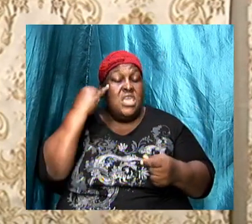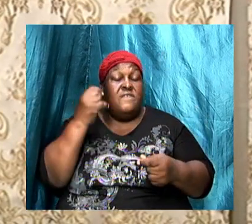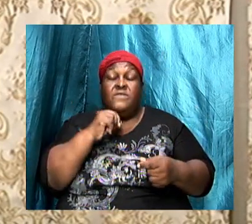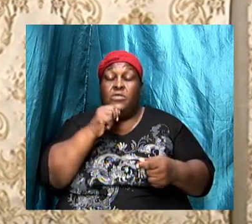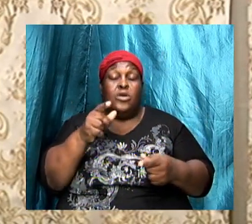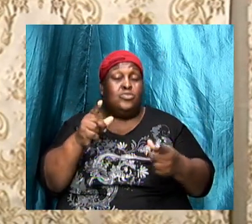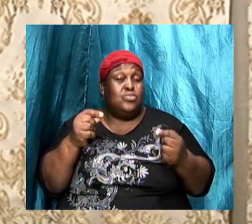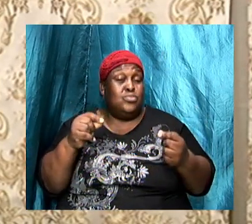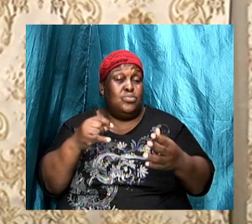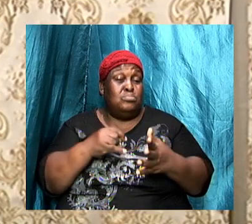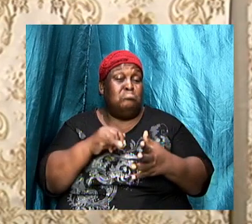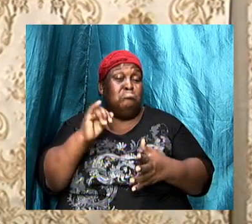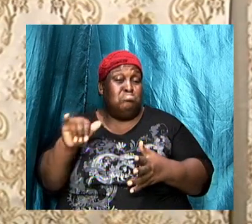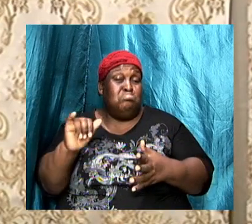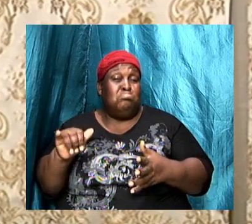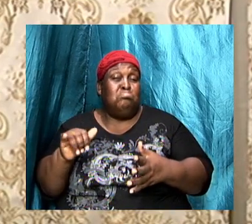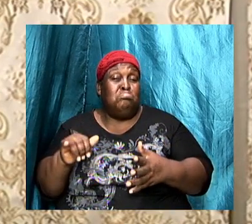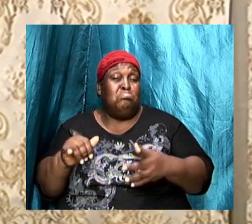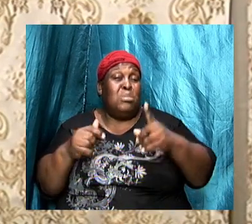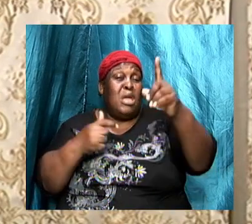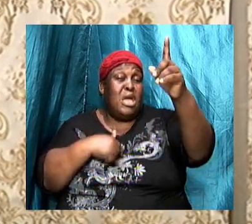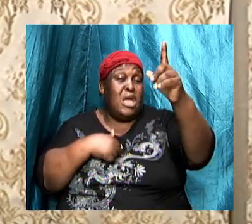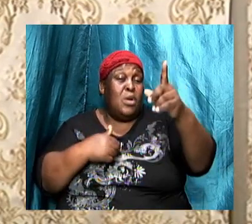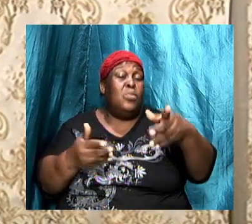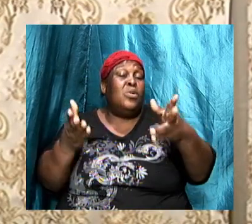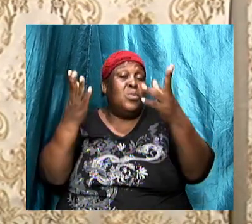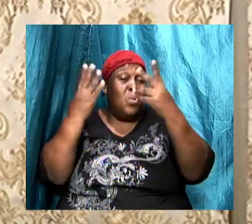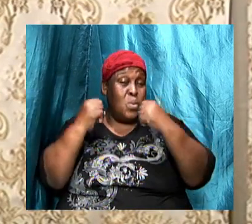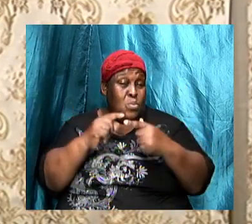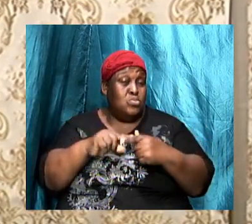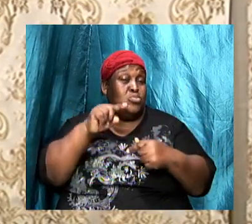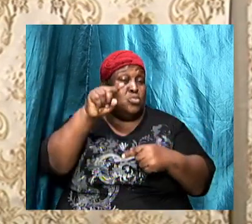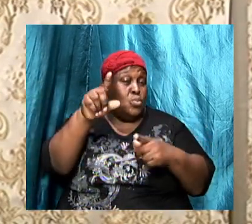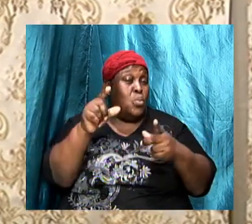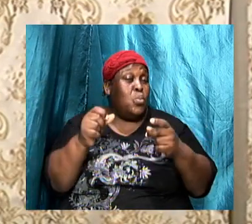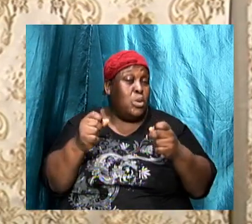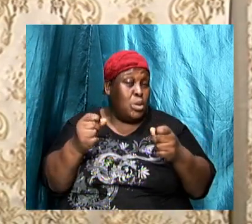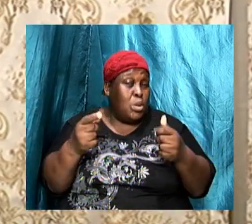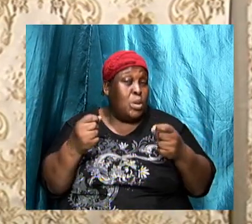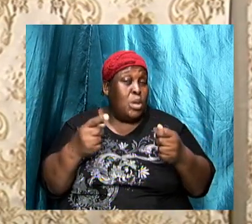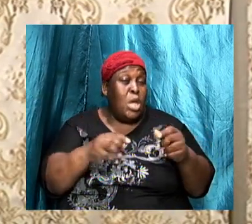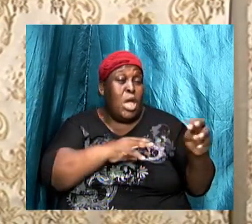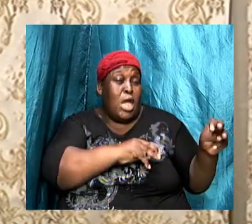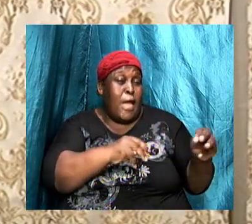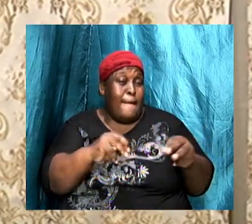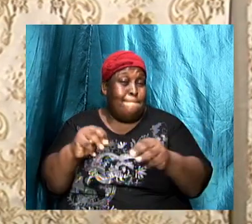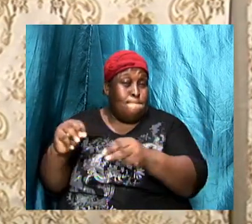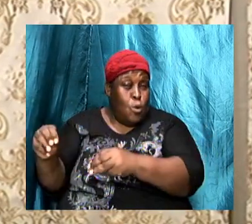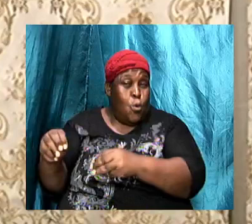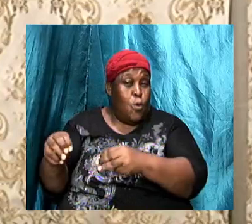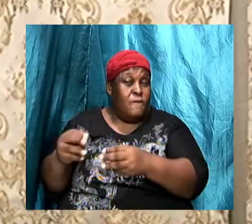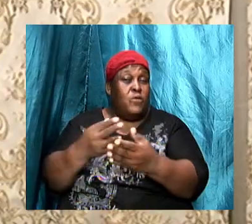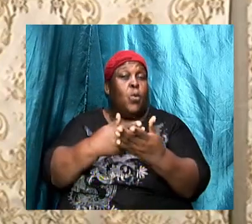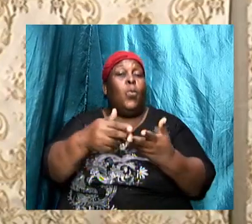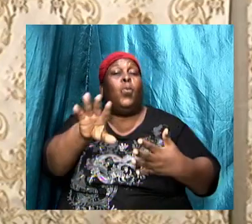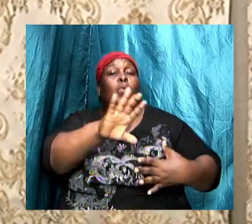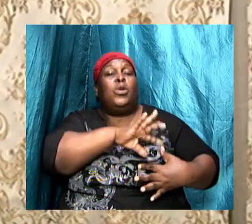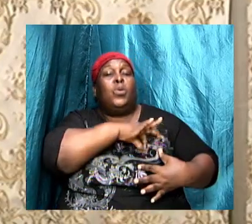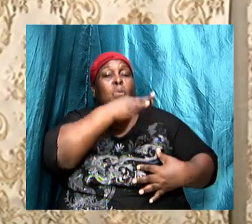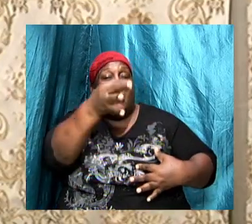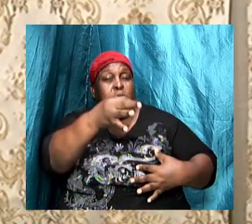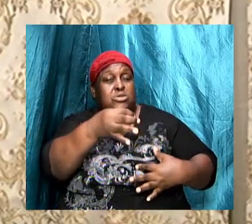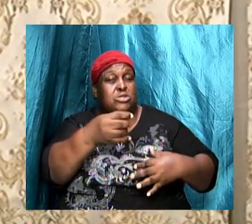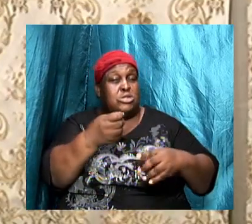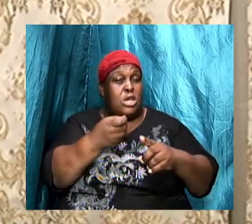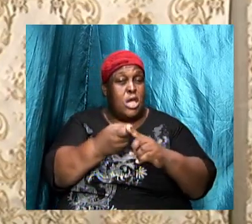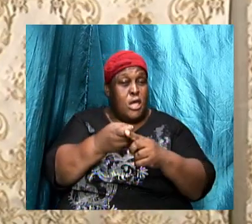listen it simple I will come to you quickly and remove your lampstand from